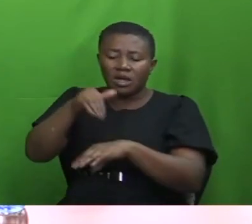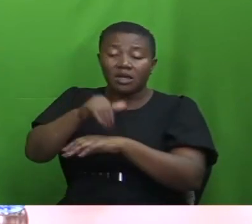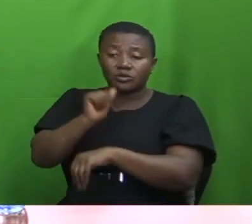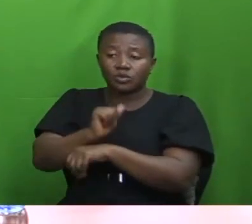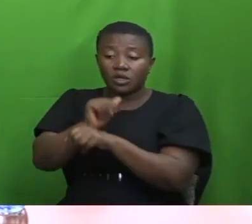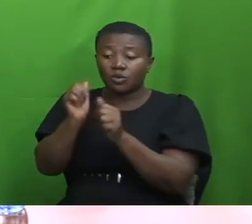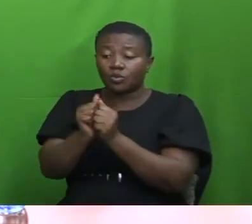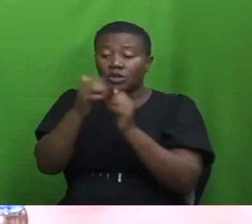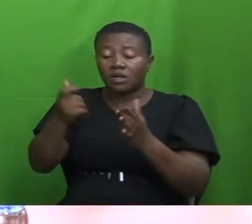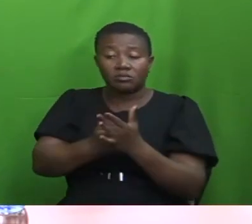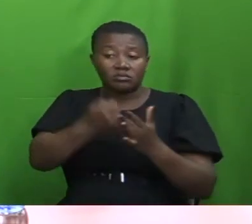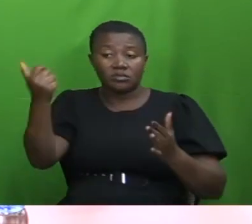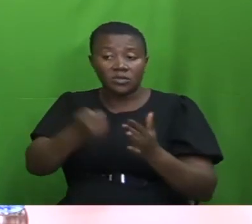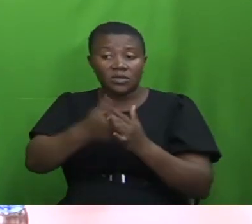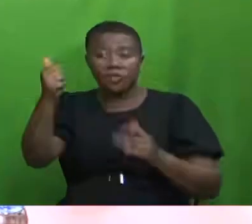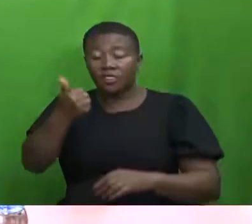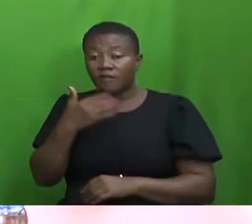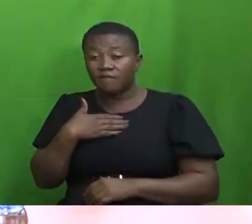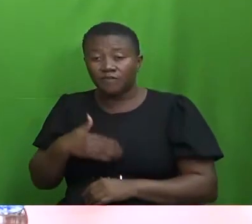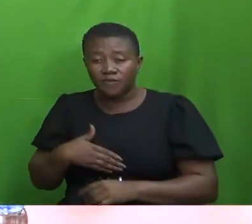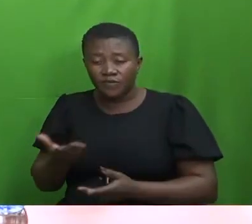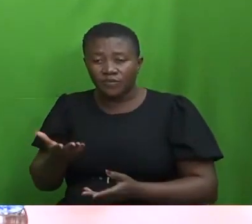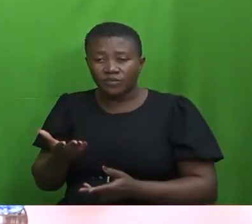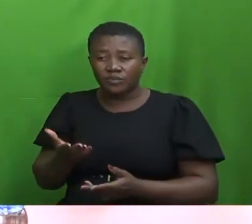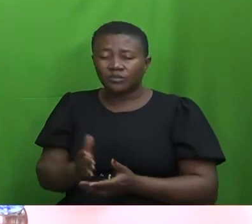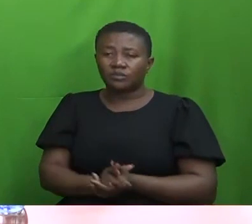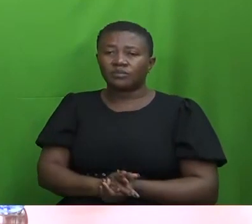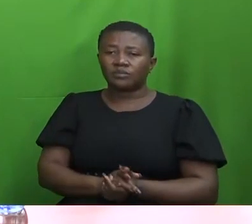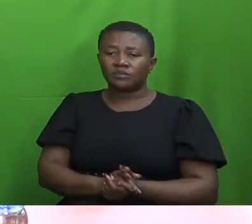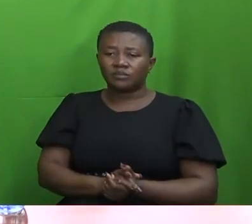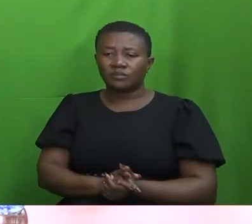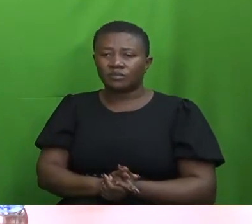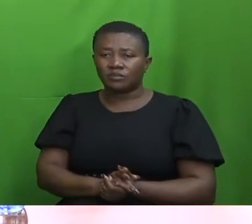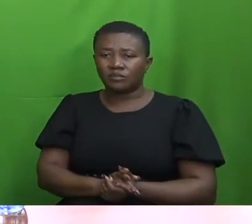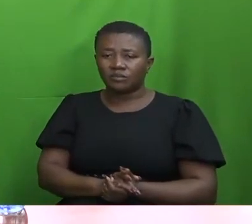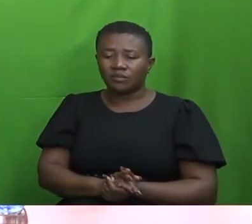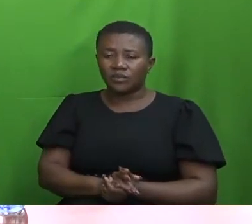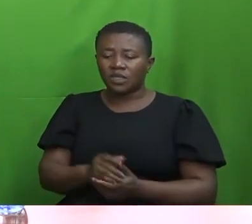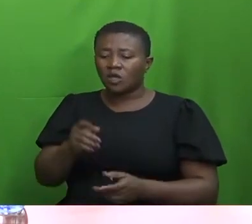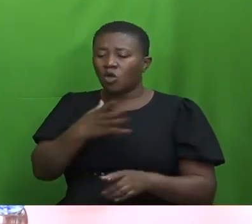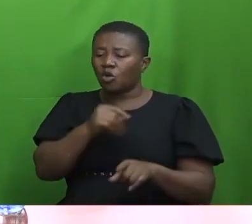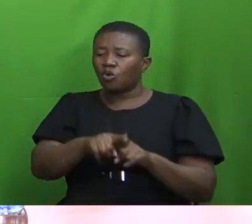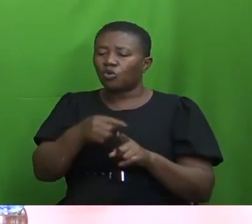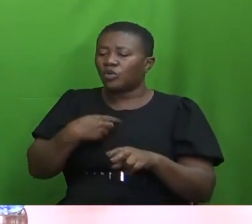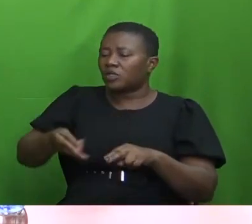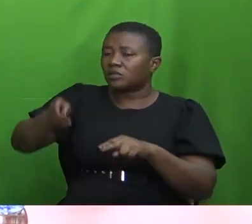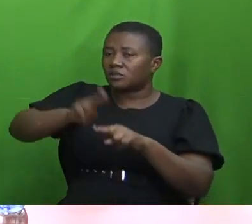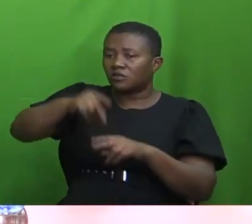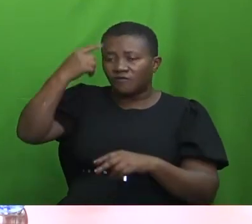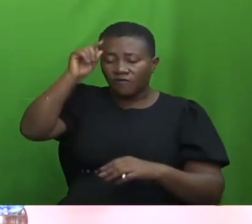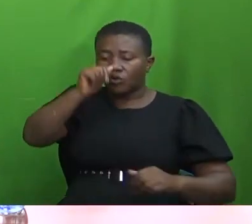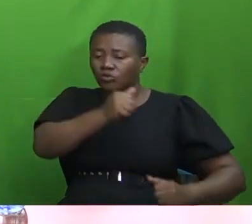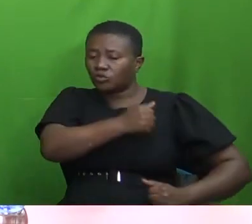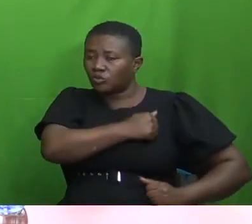and factored in a 30% increment of base pay for workers on single spine salary structure this year.